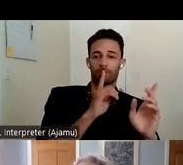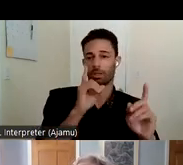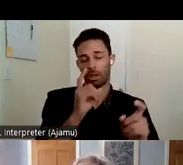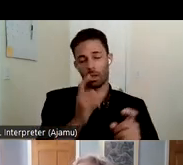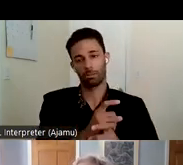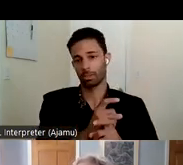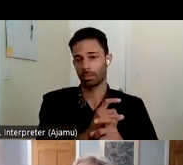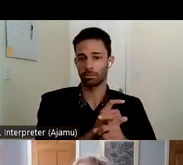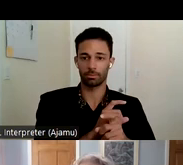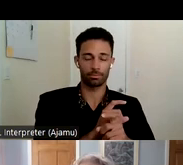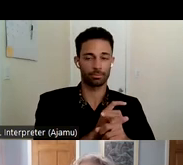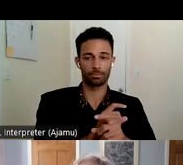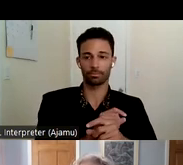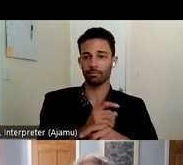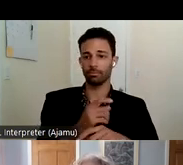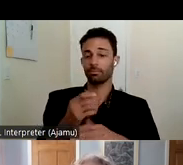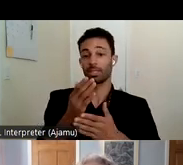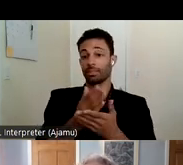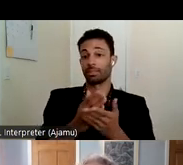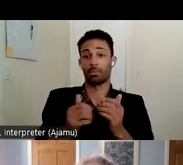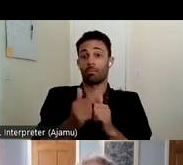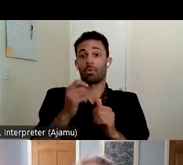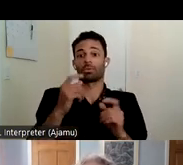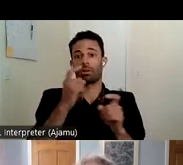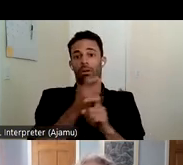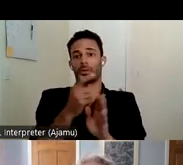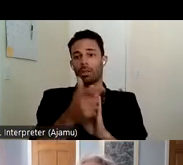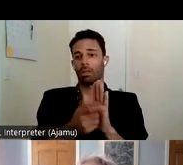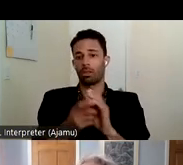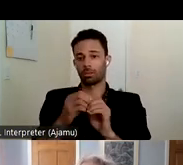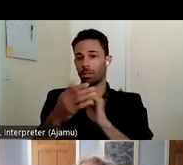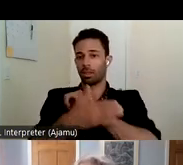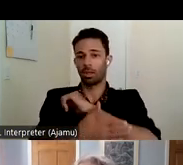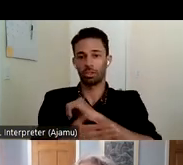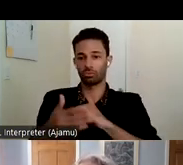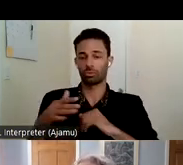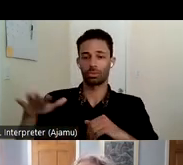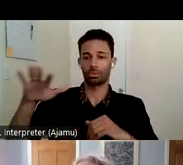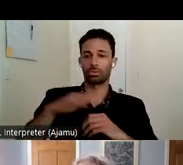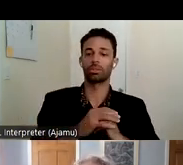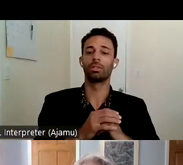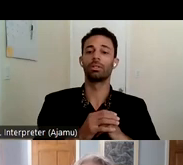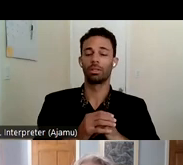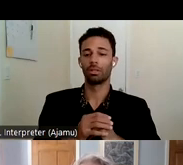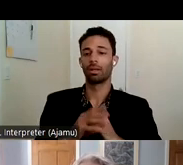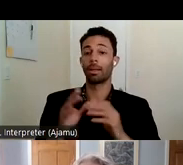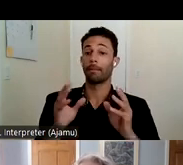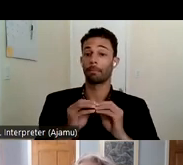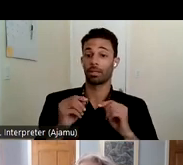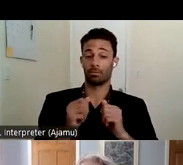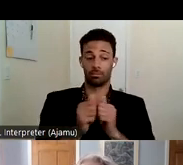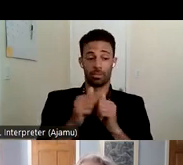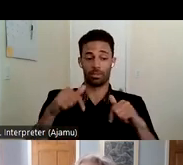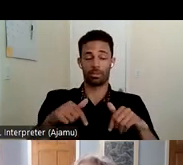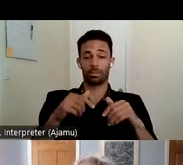among the most complicated laws in the country um you know in meetings with this group and in the meeting today we've just seen